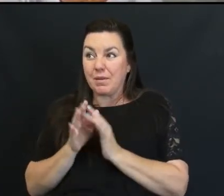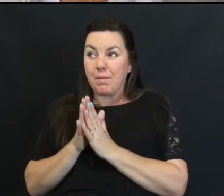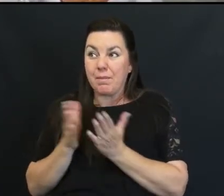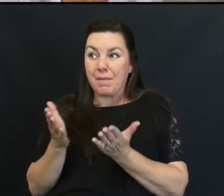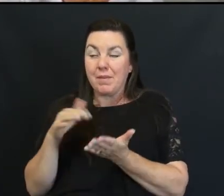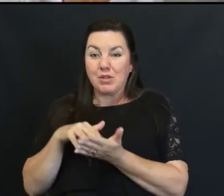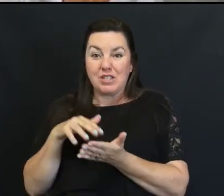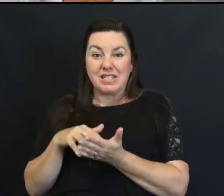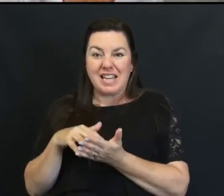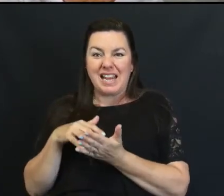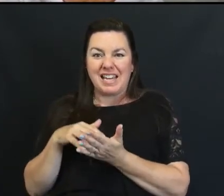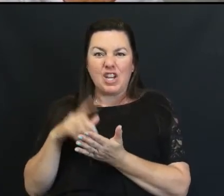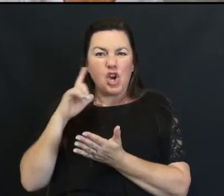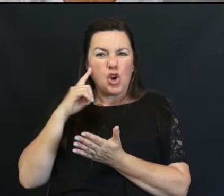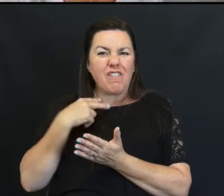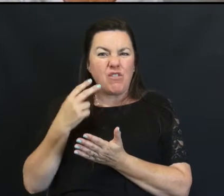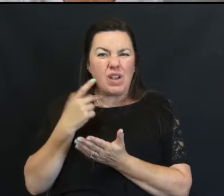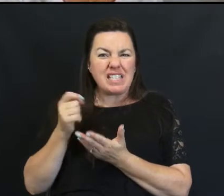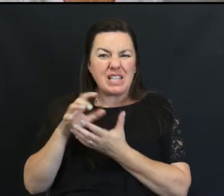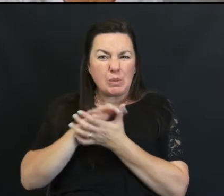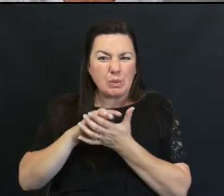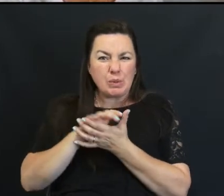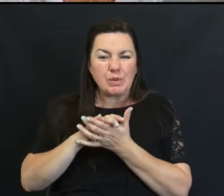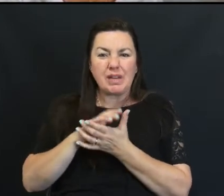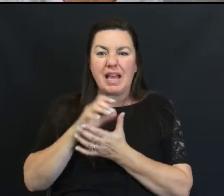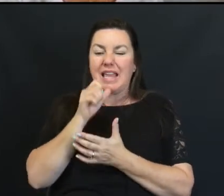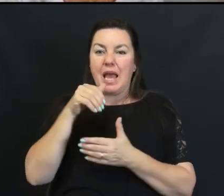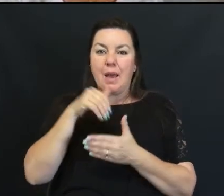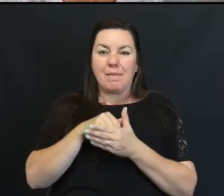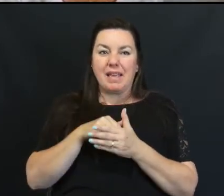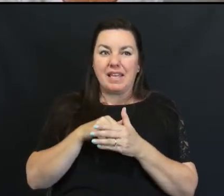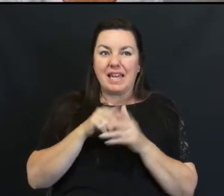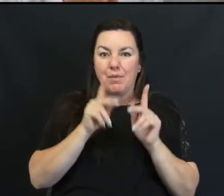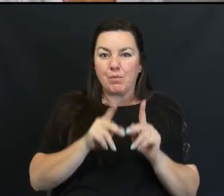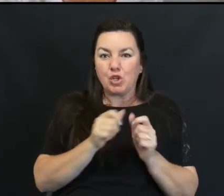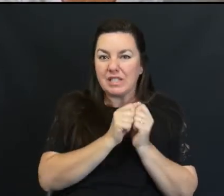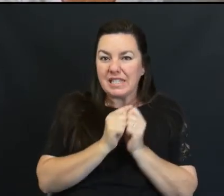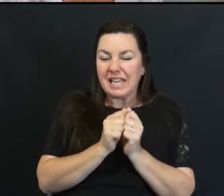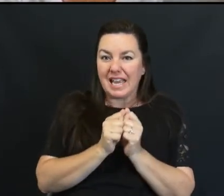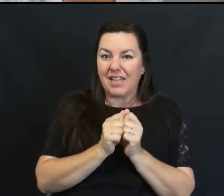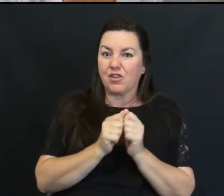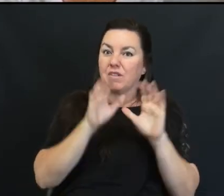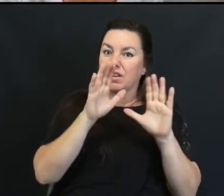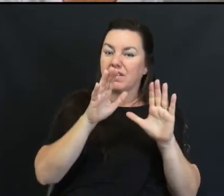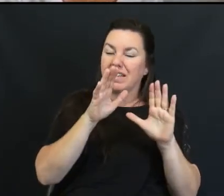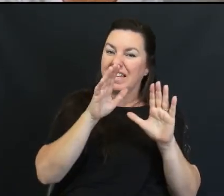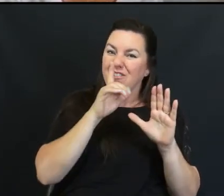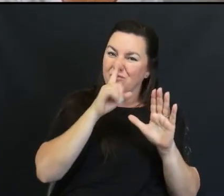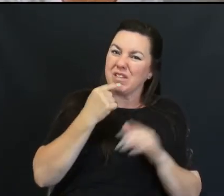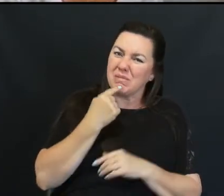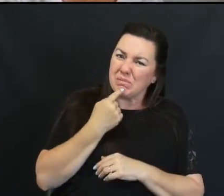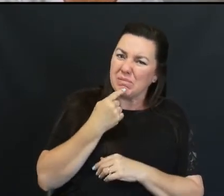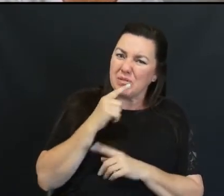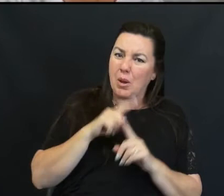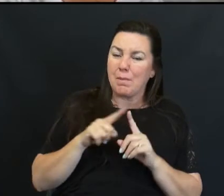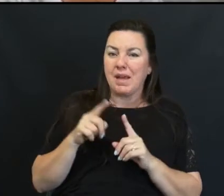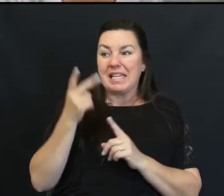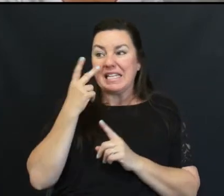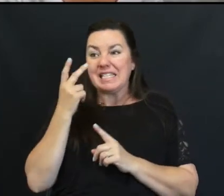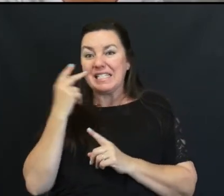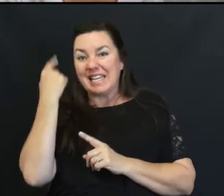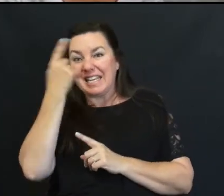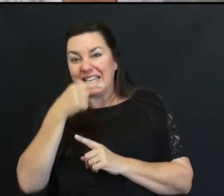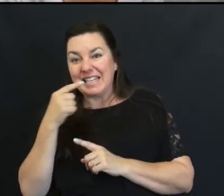Women And to Not be Able to Be together Has been Disappointing However Our Zoom Group has Been such A big Help Donna